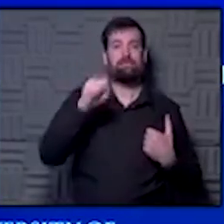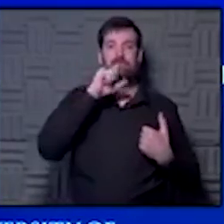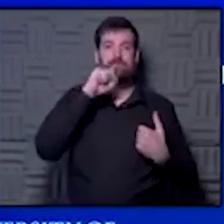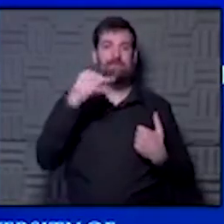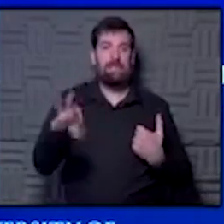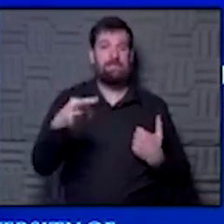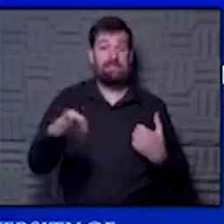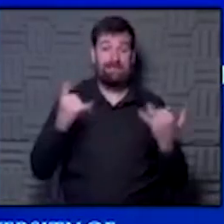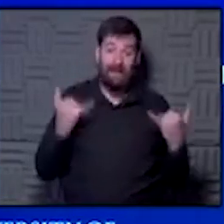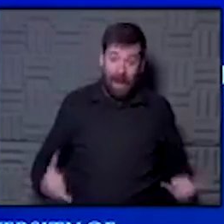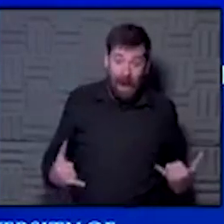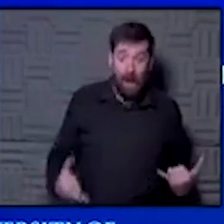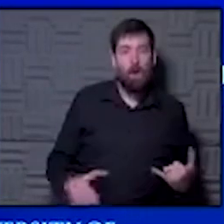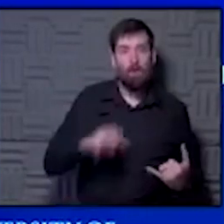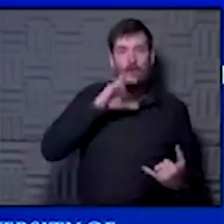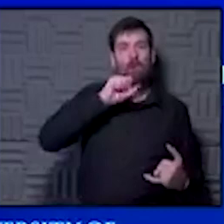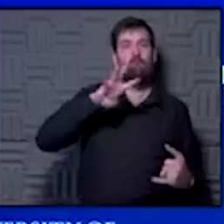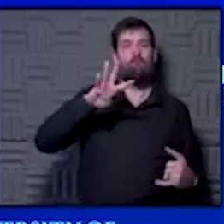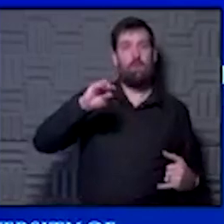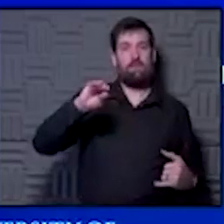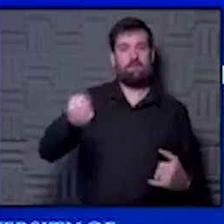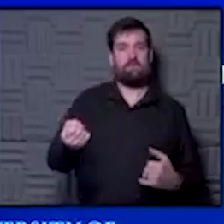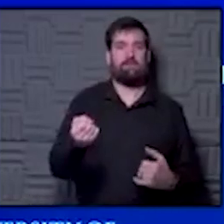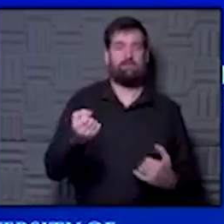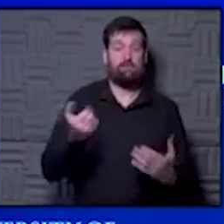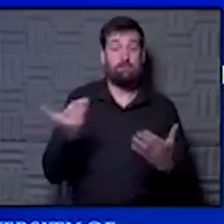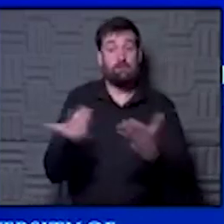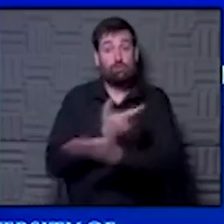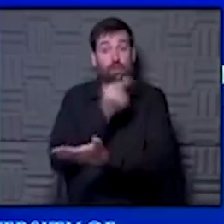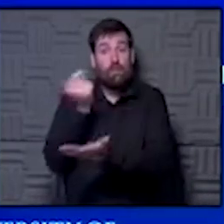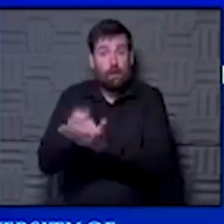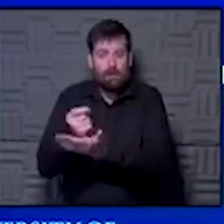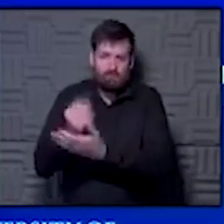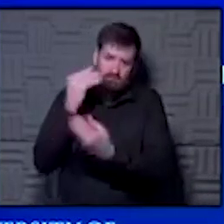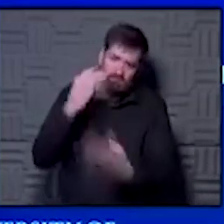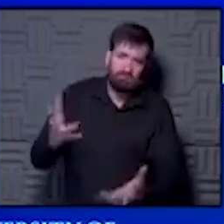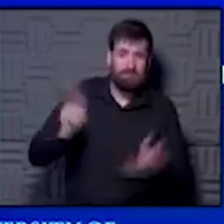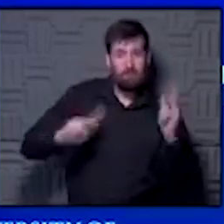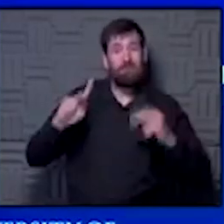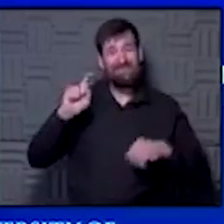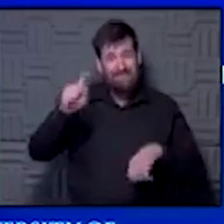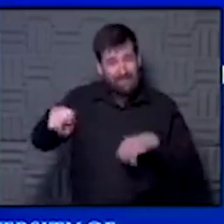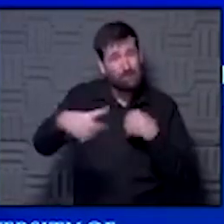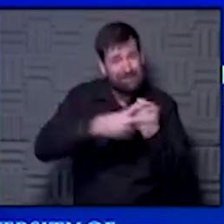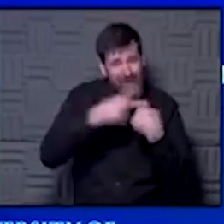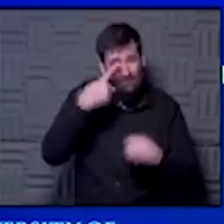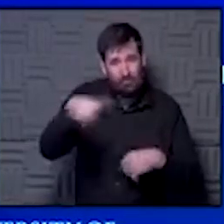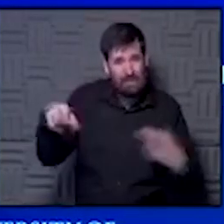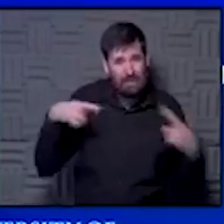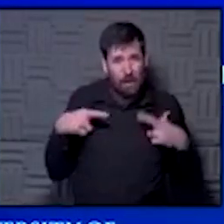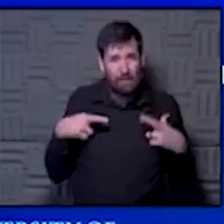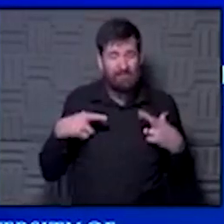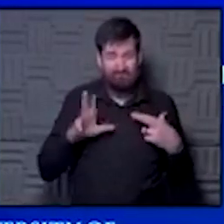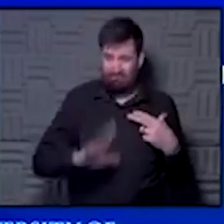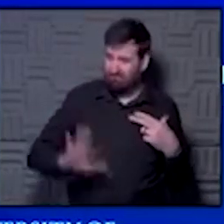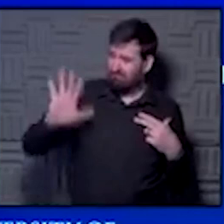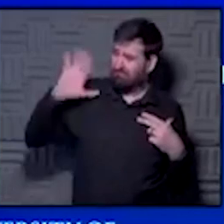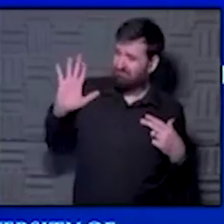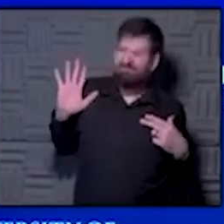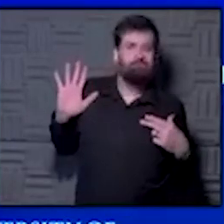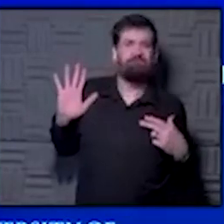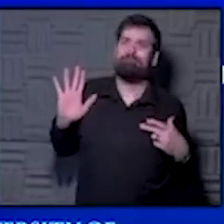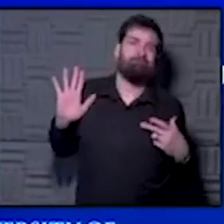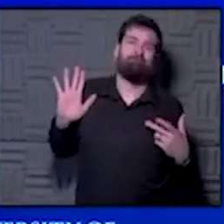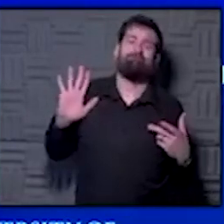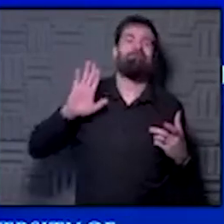it's 40 something. And with this new therapy, we're telling people they have to stay for retirement. That was never true back when we started